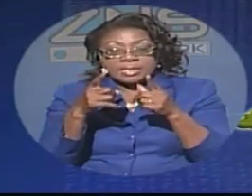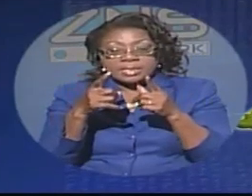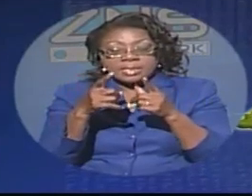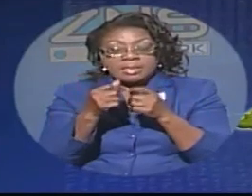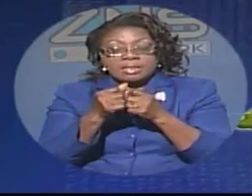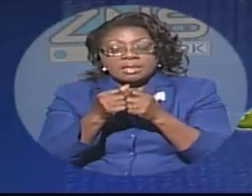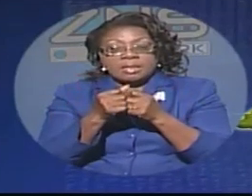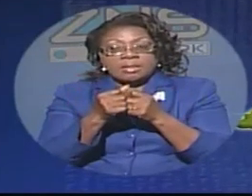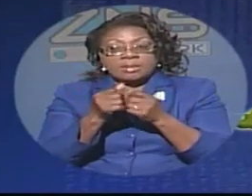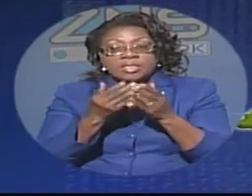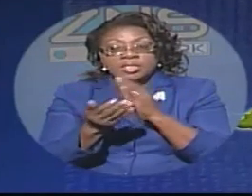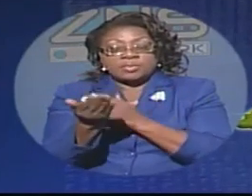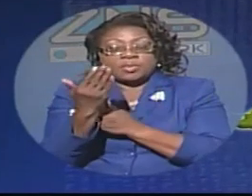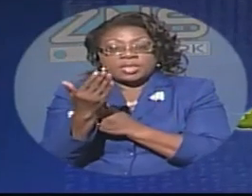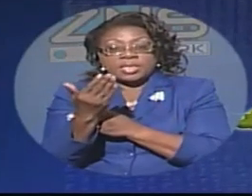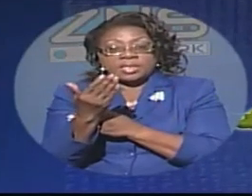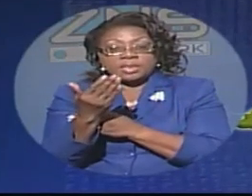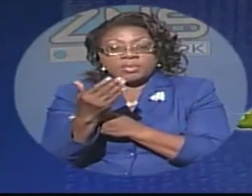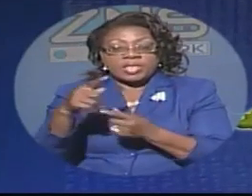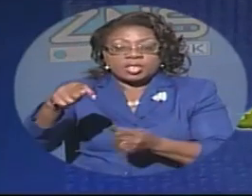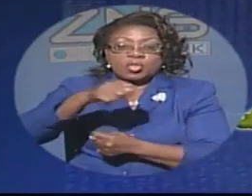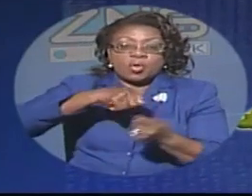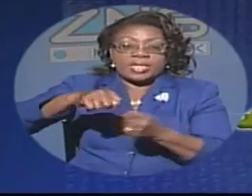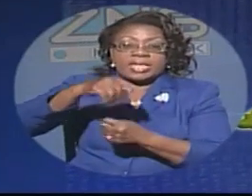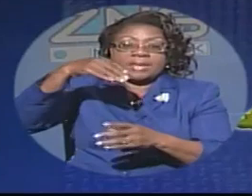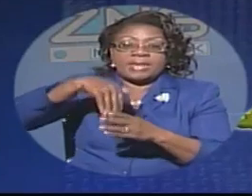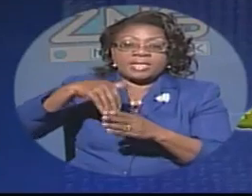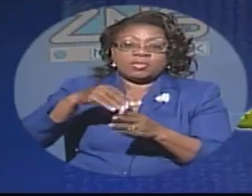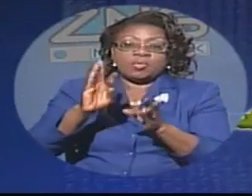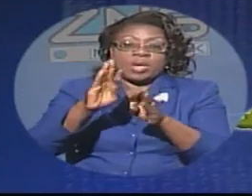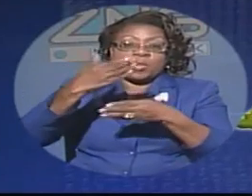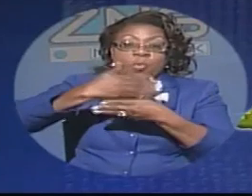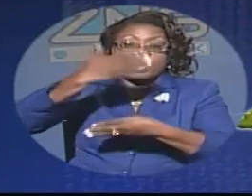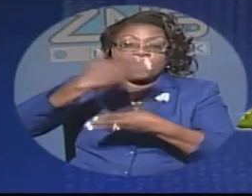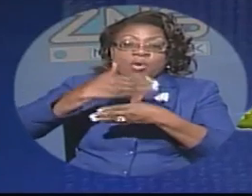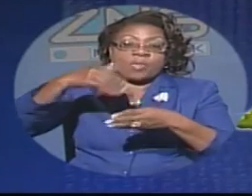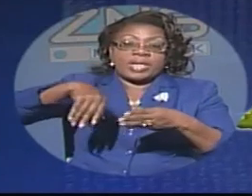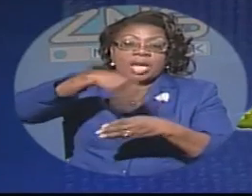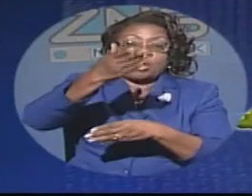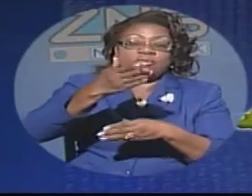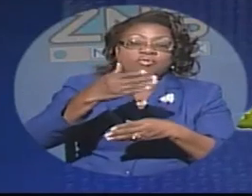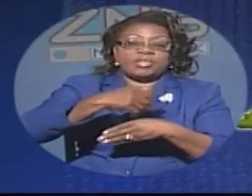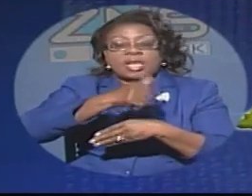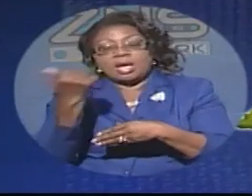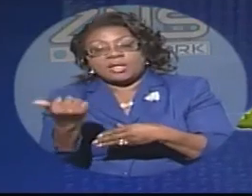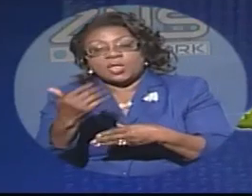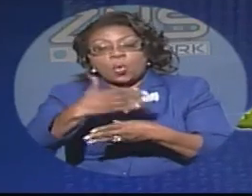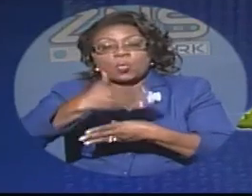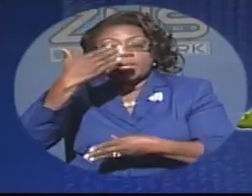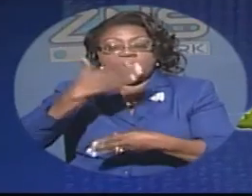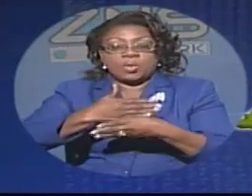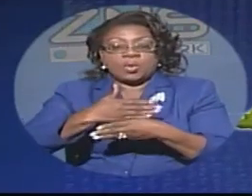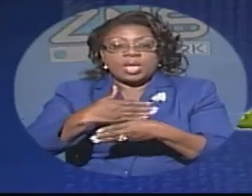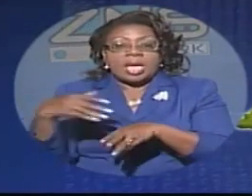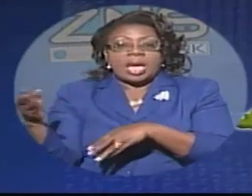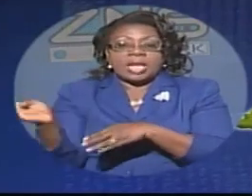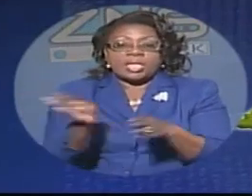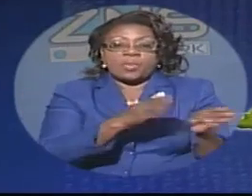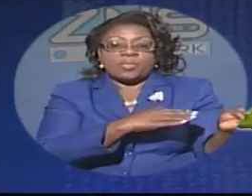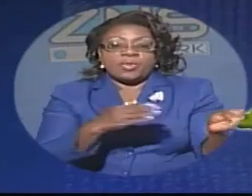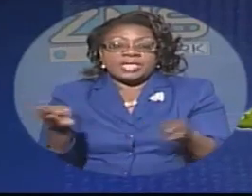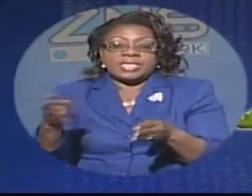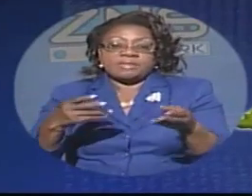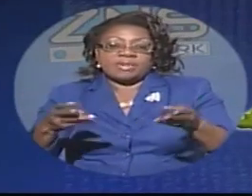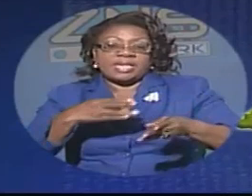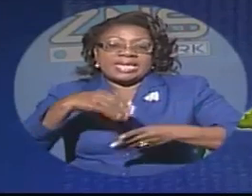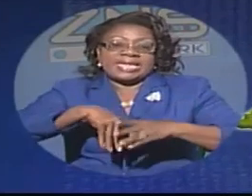tornado came into one window and went out to the other with um debris some um flying through